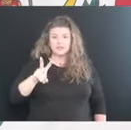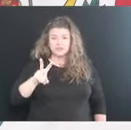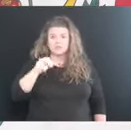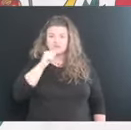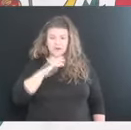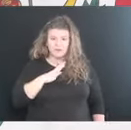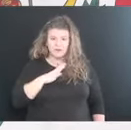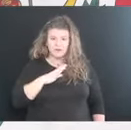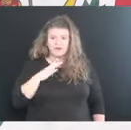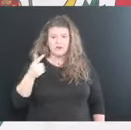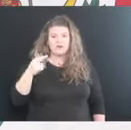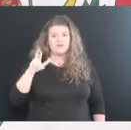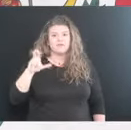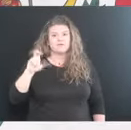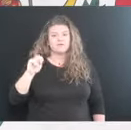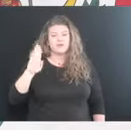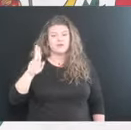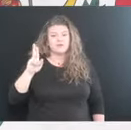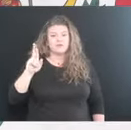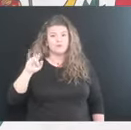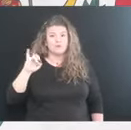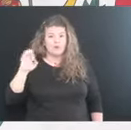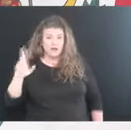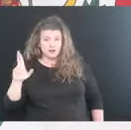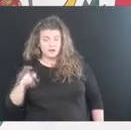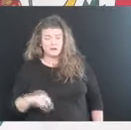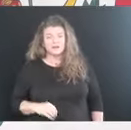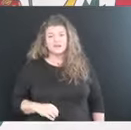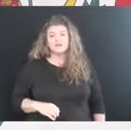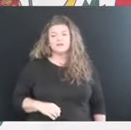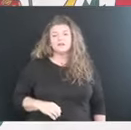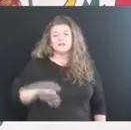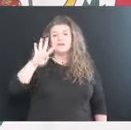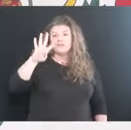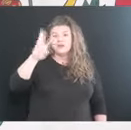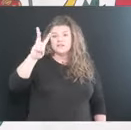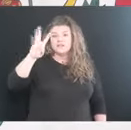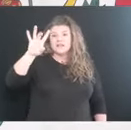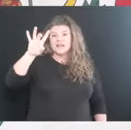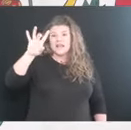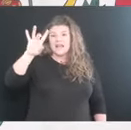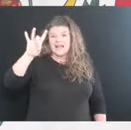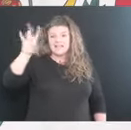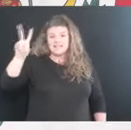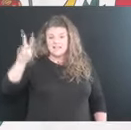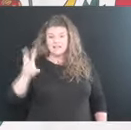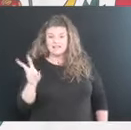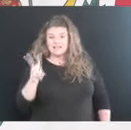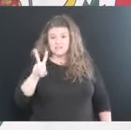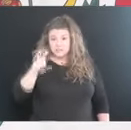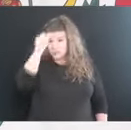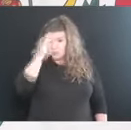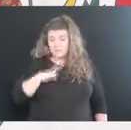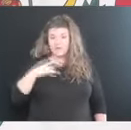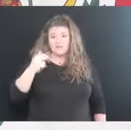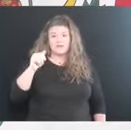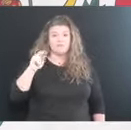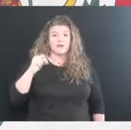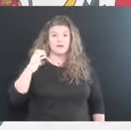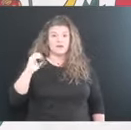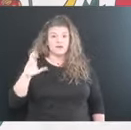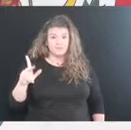old female from Greenbrier County. The 4,682 death a 62 year old male from Hancock County.